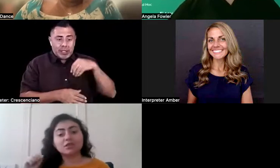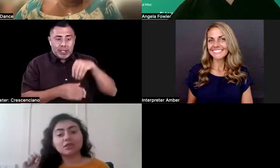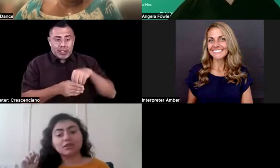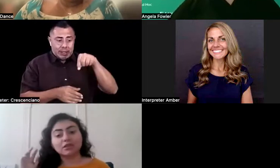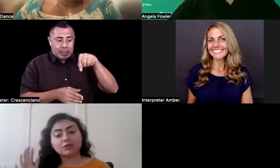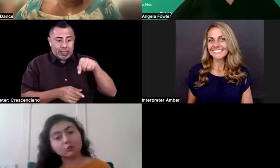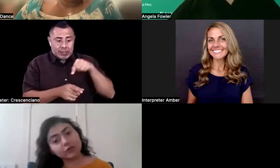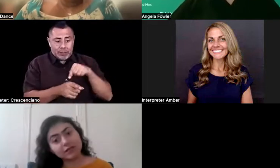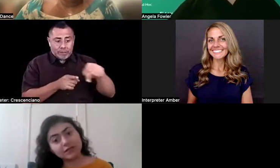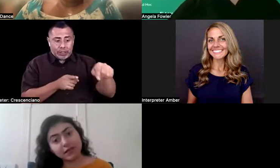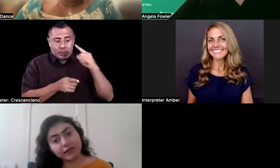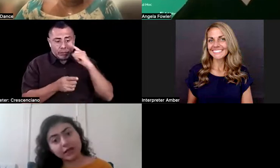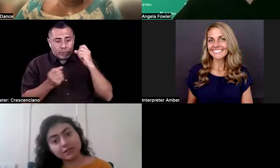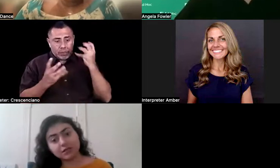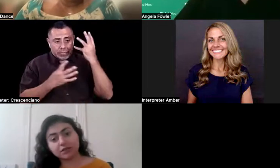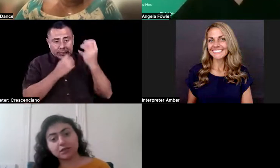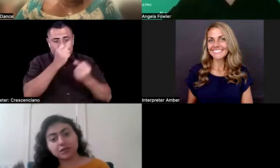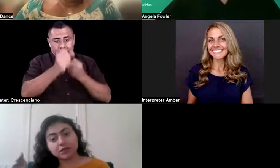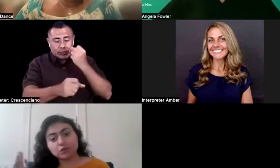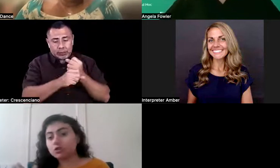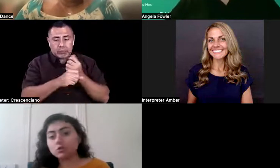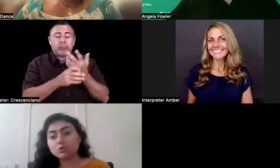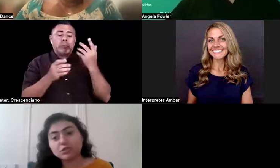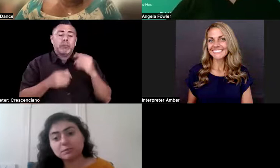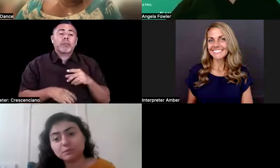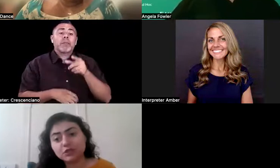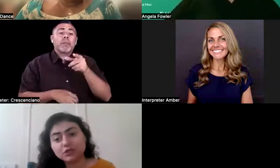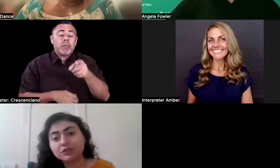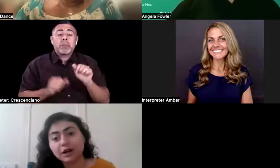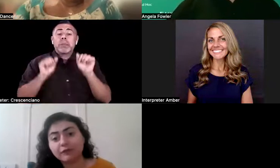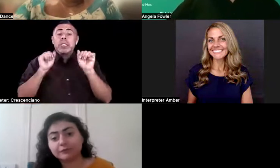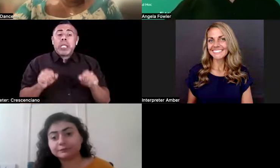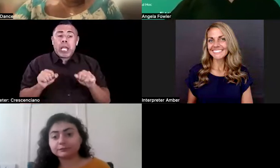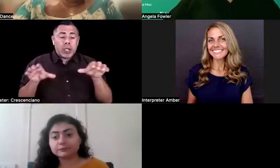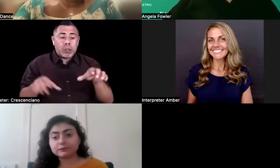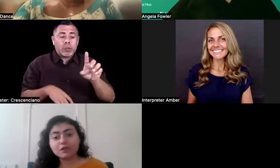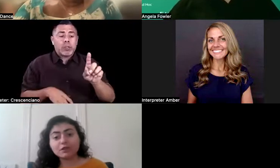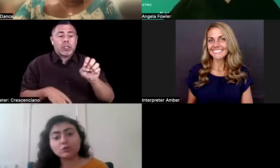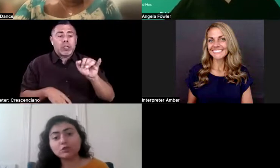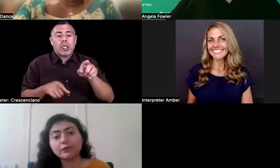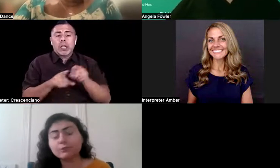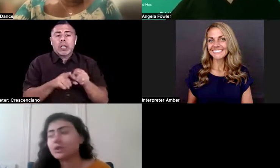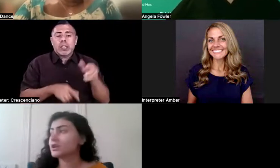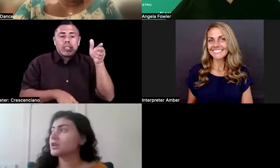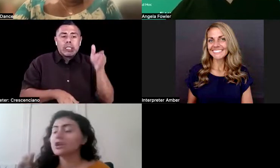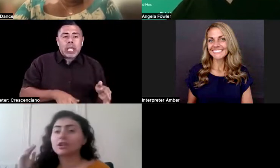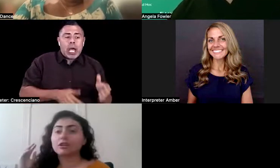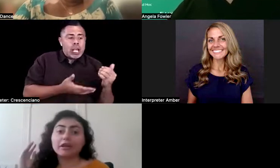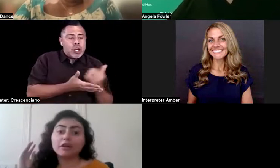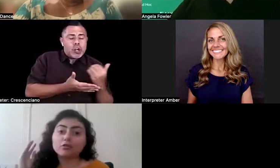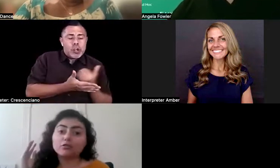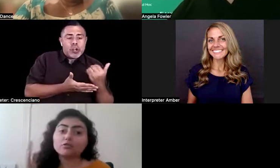do it as a side hustle. So do speaker stuff, do it from there,